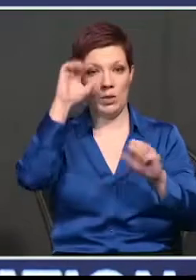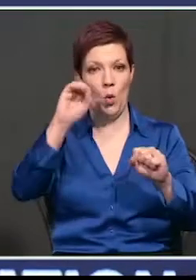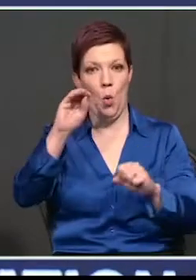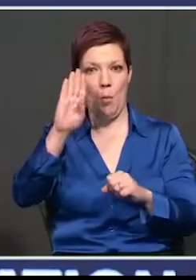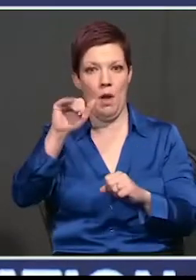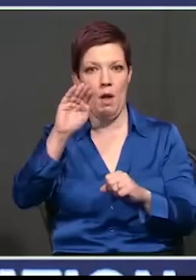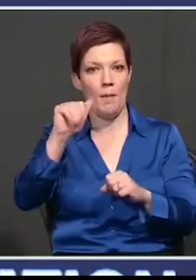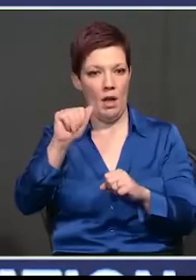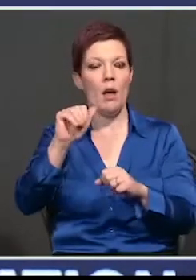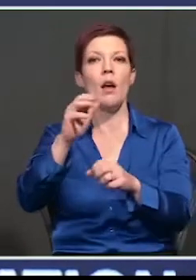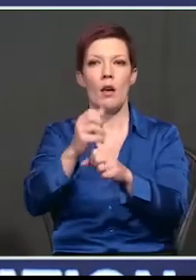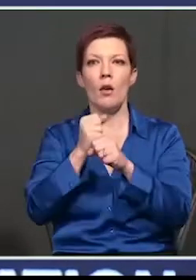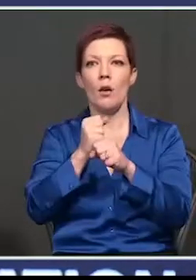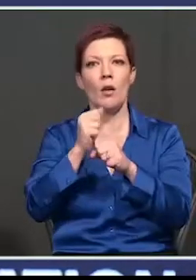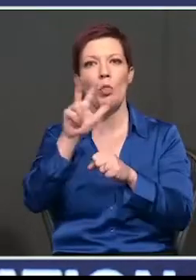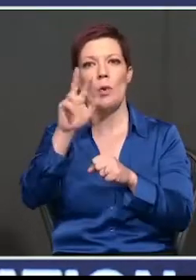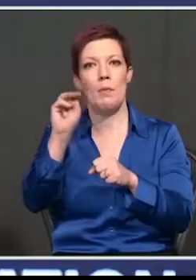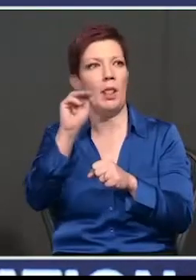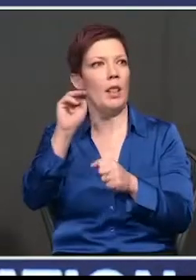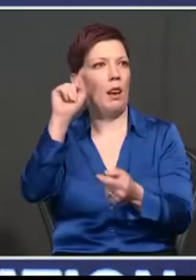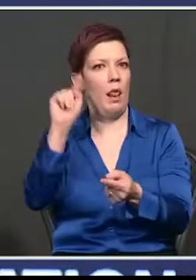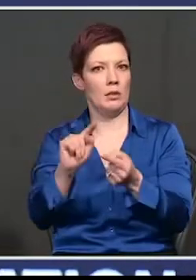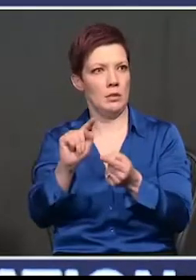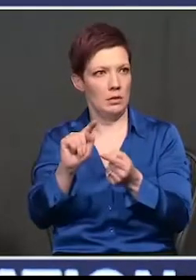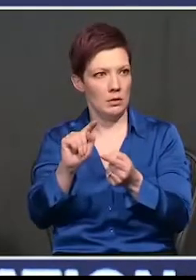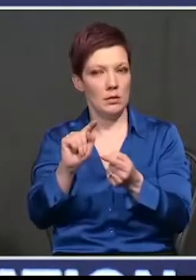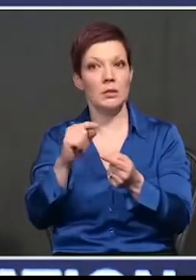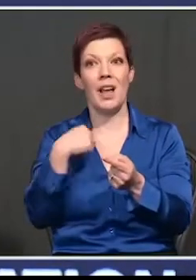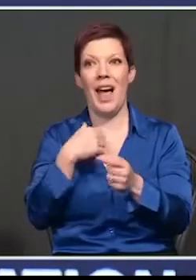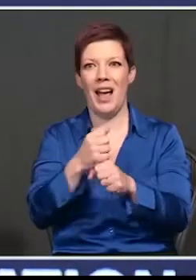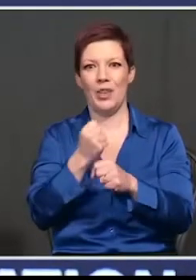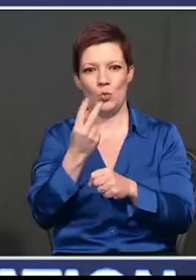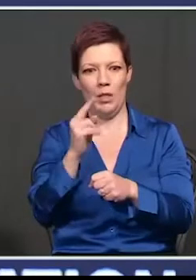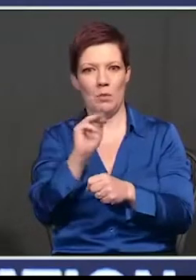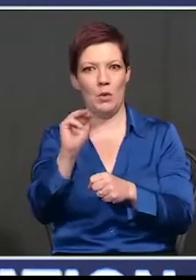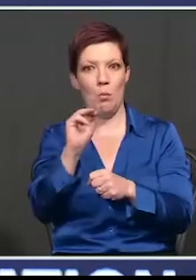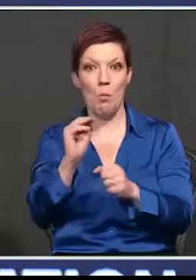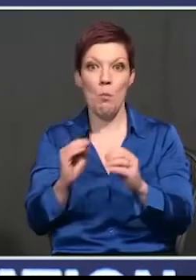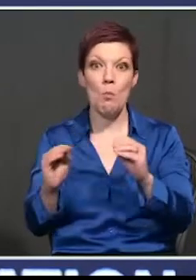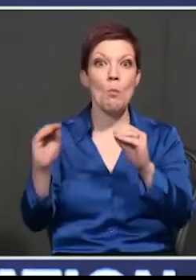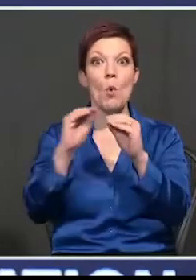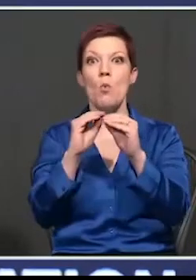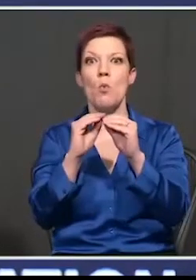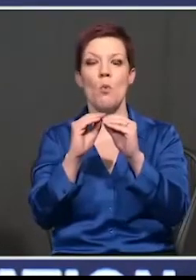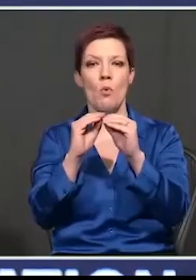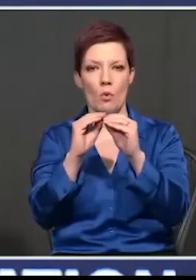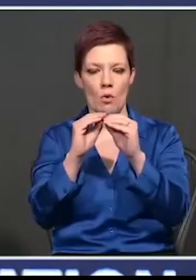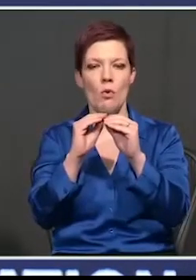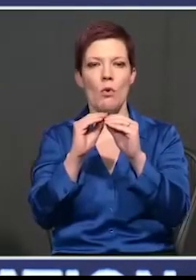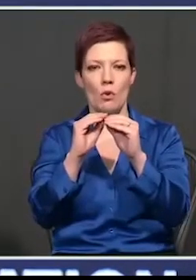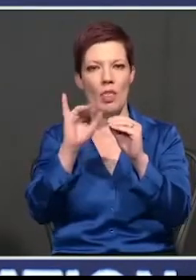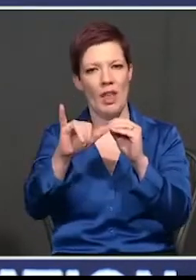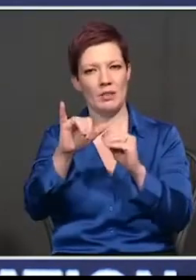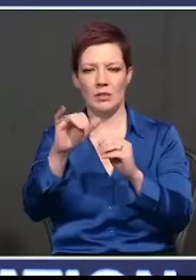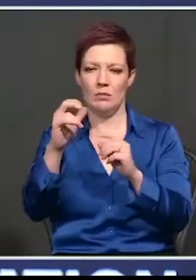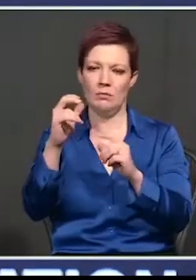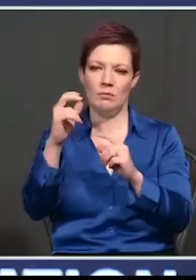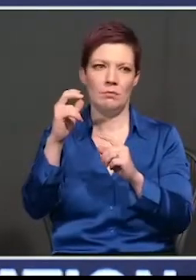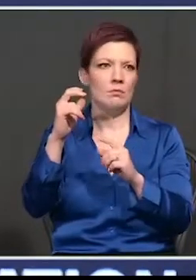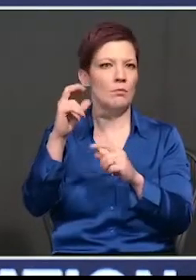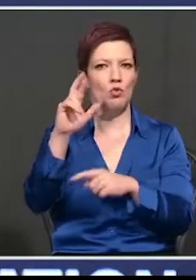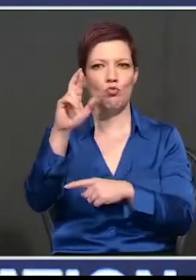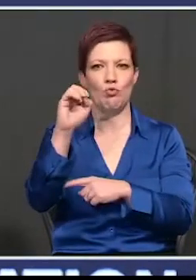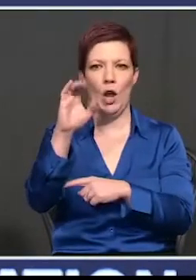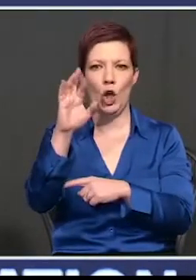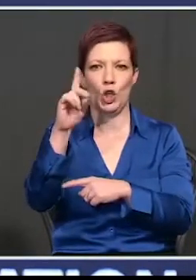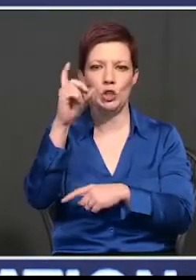his second term and he won easily. I received 12 million more, which by the way is a record, 12 million more. And they say